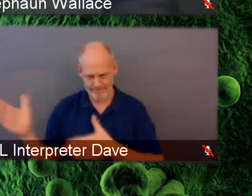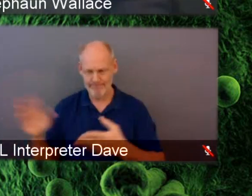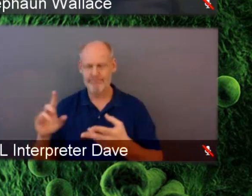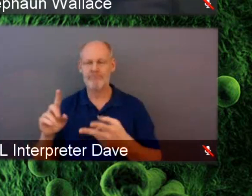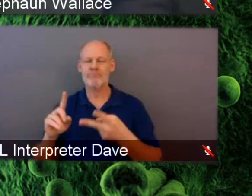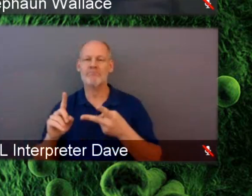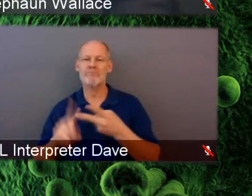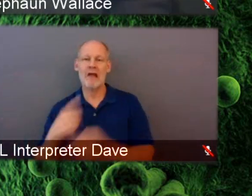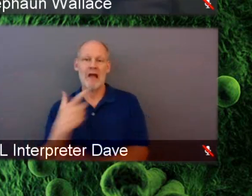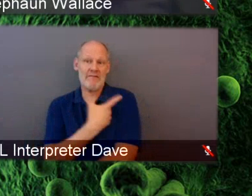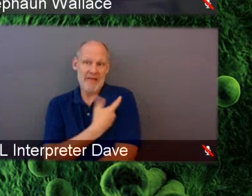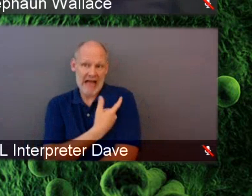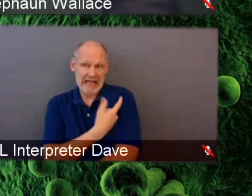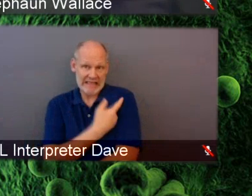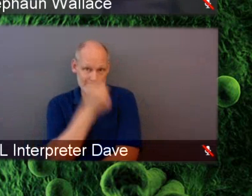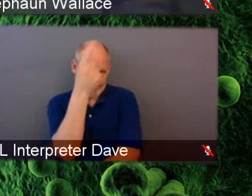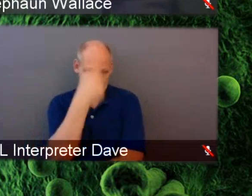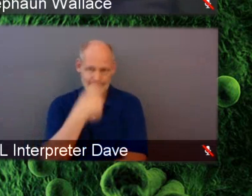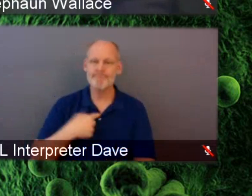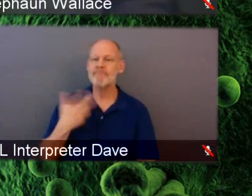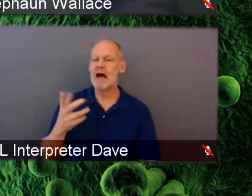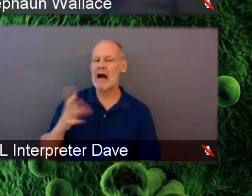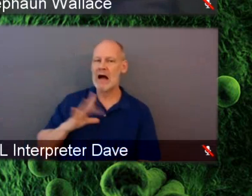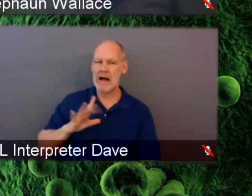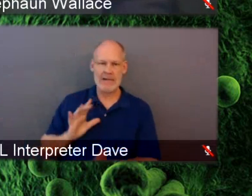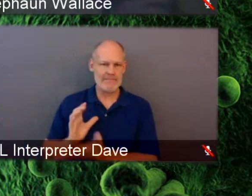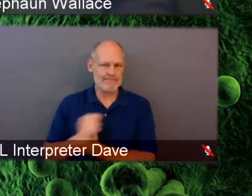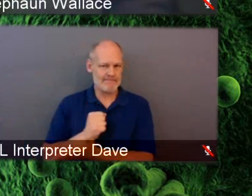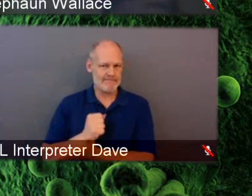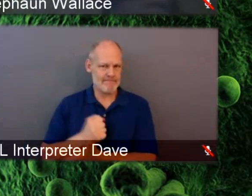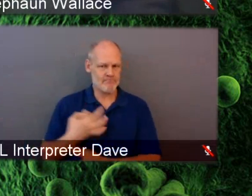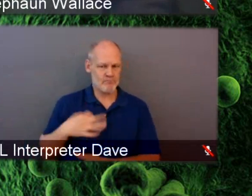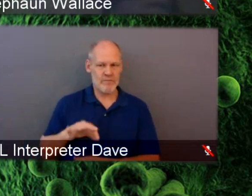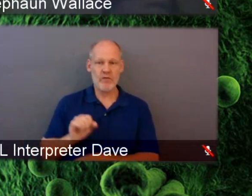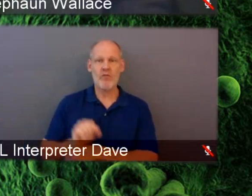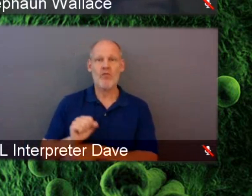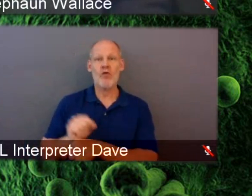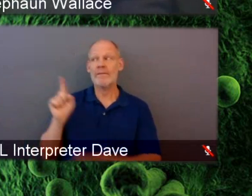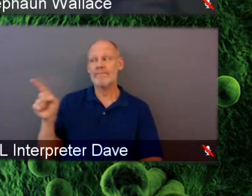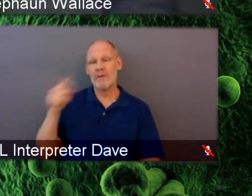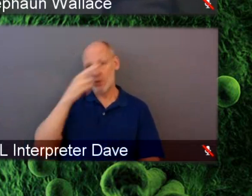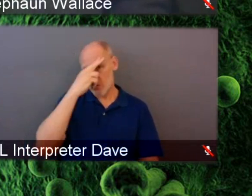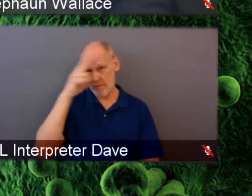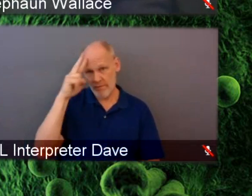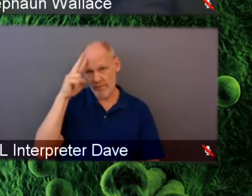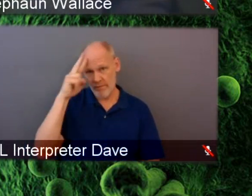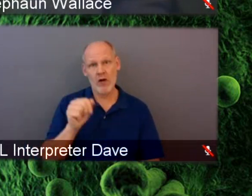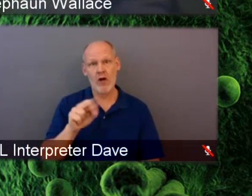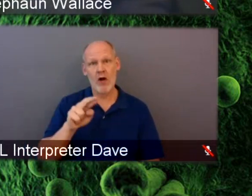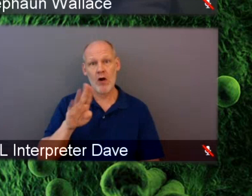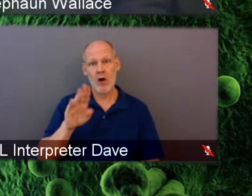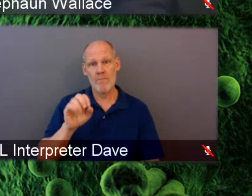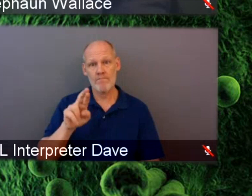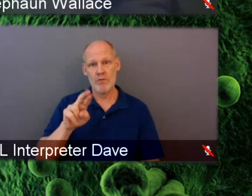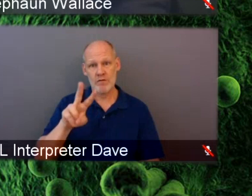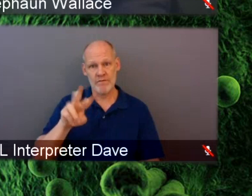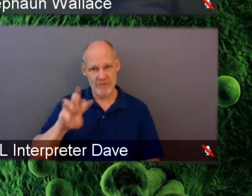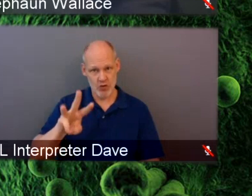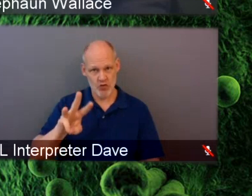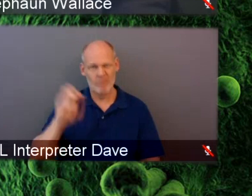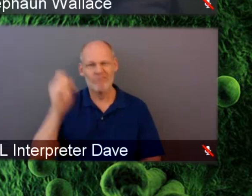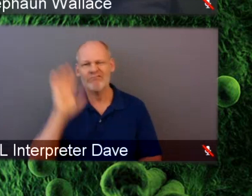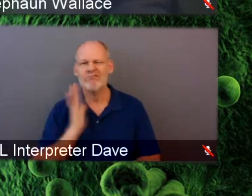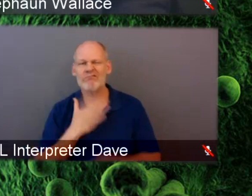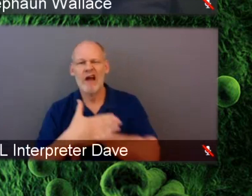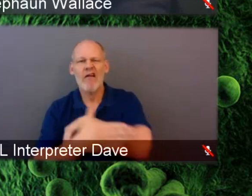at Harborview Medical Center, which, as you know, is the safety net public hospital for King County. I'm in the